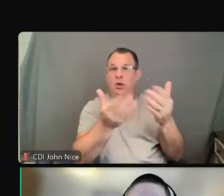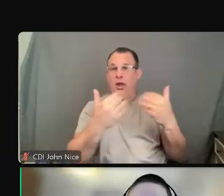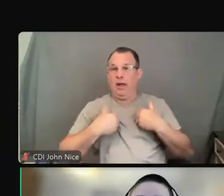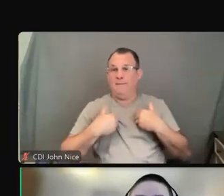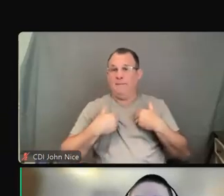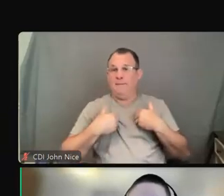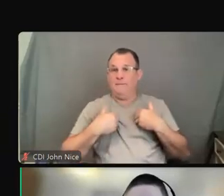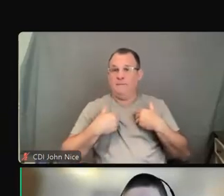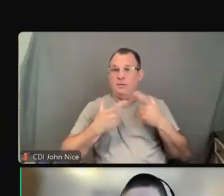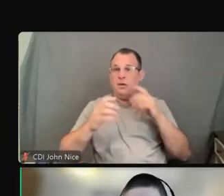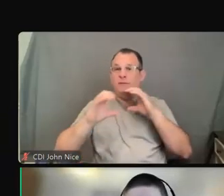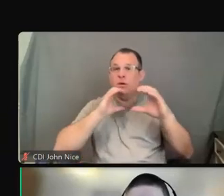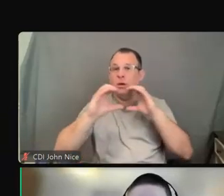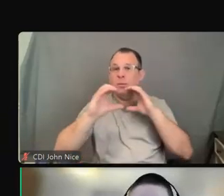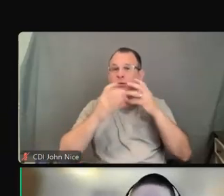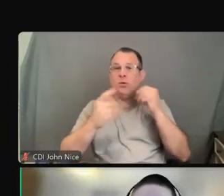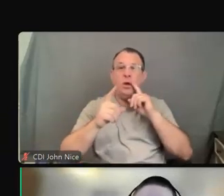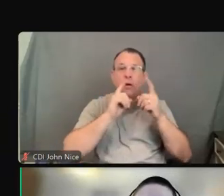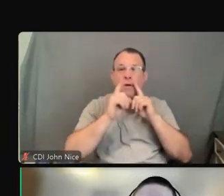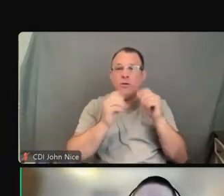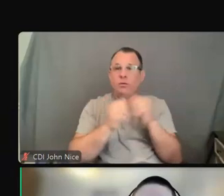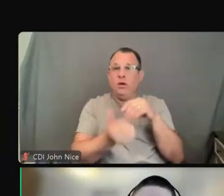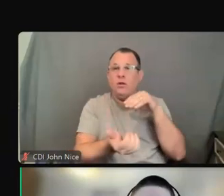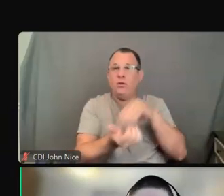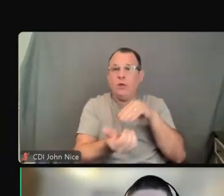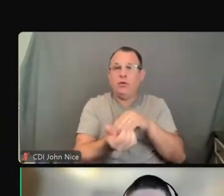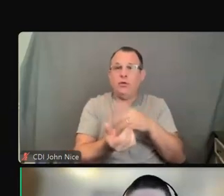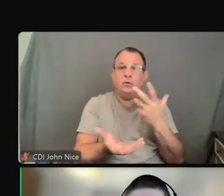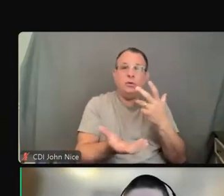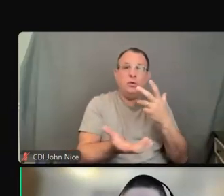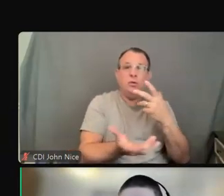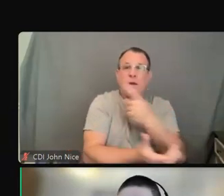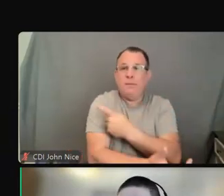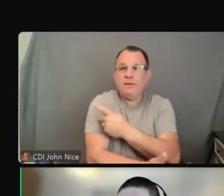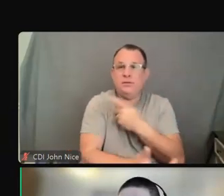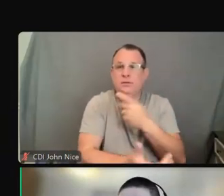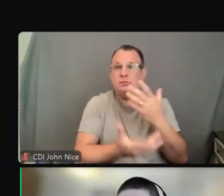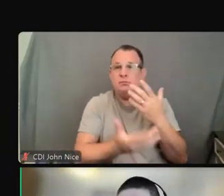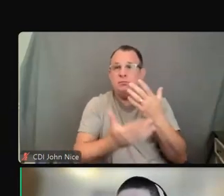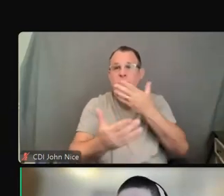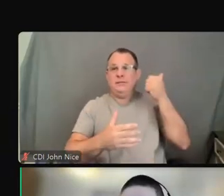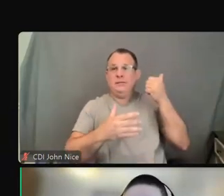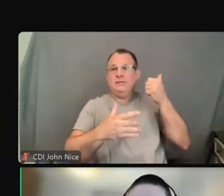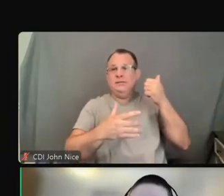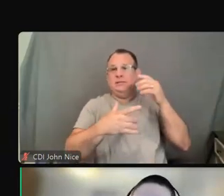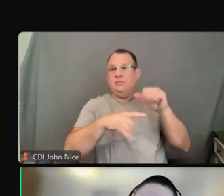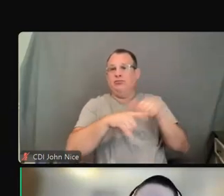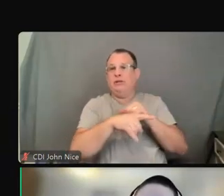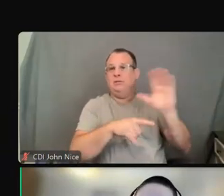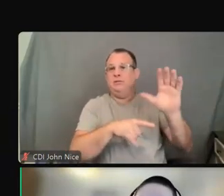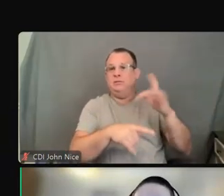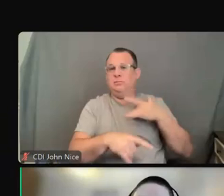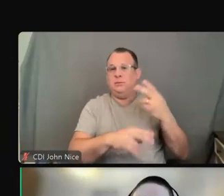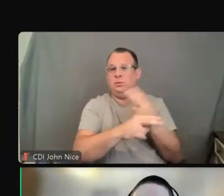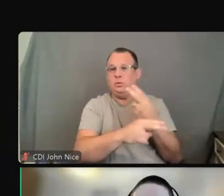provider and the patient directly. So they consider that best practice. So there is an alternative. It would